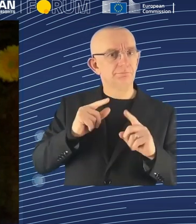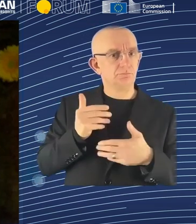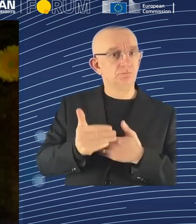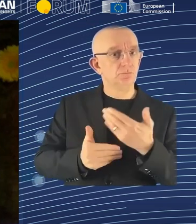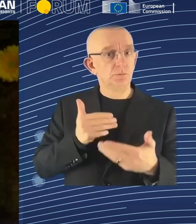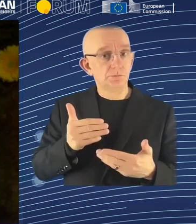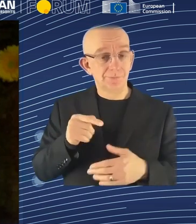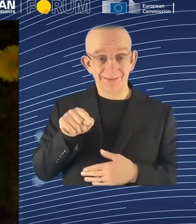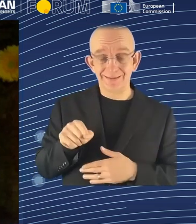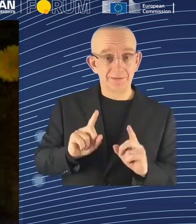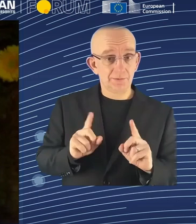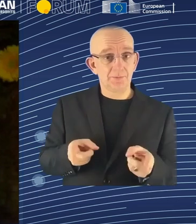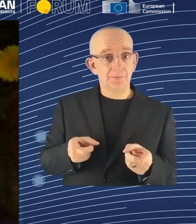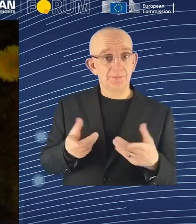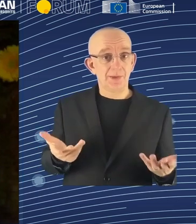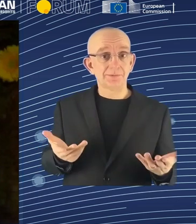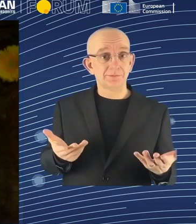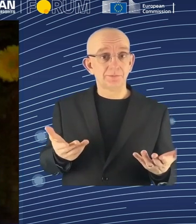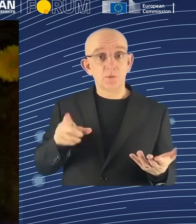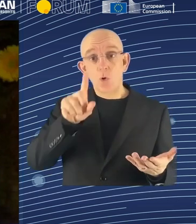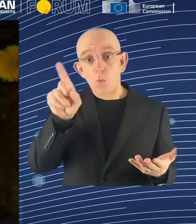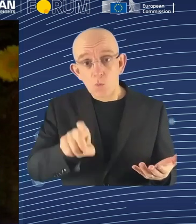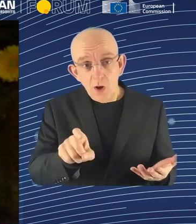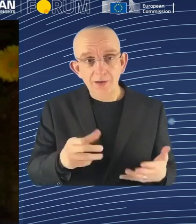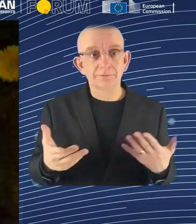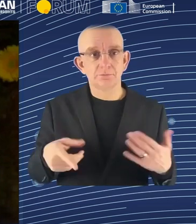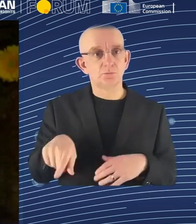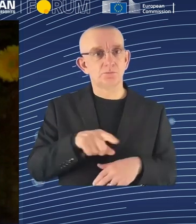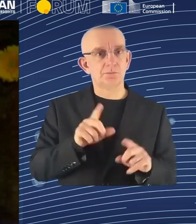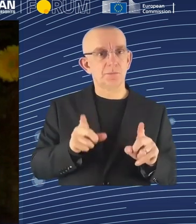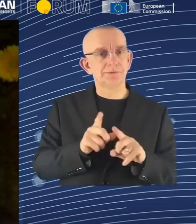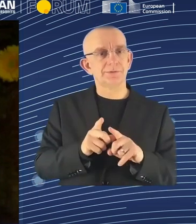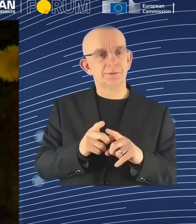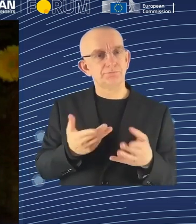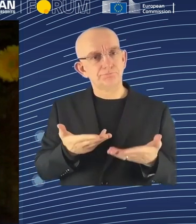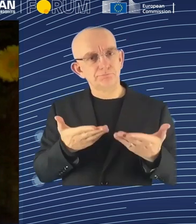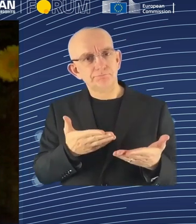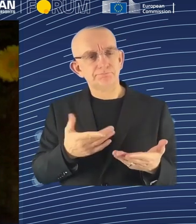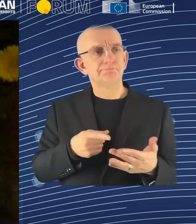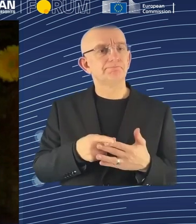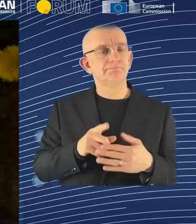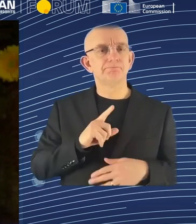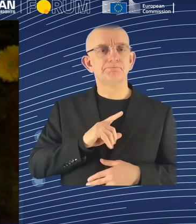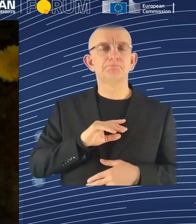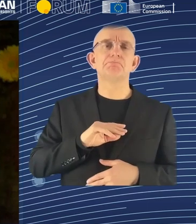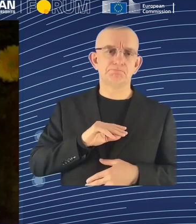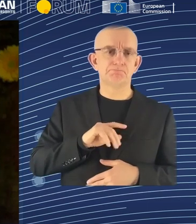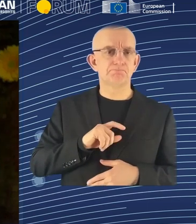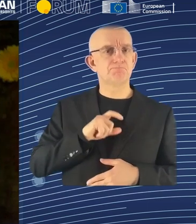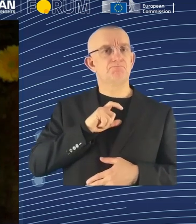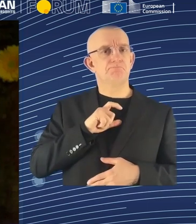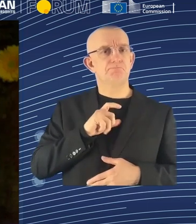we have to give some assurance that automation and AI are not